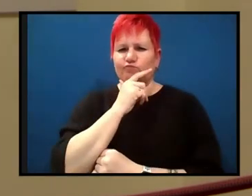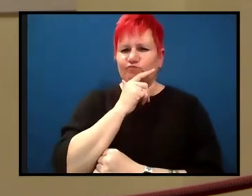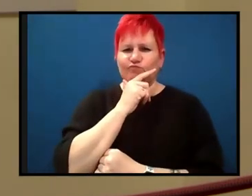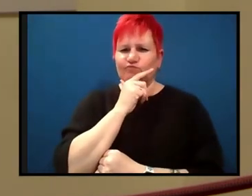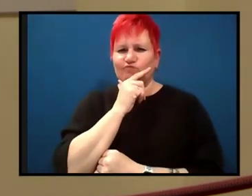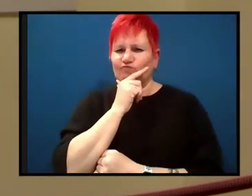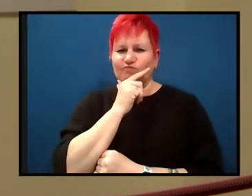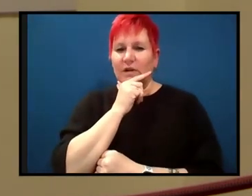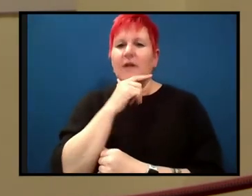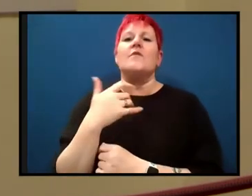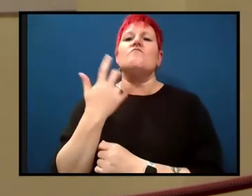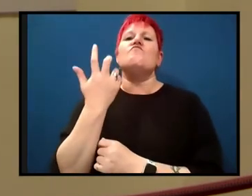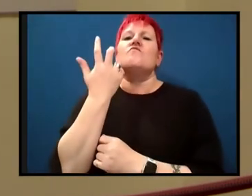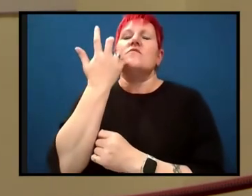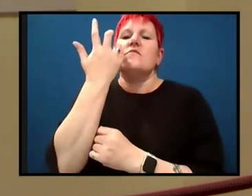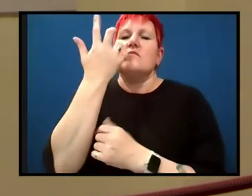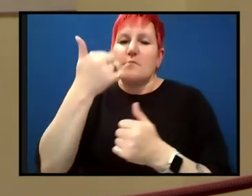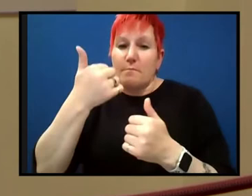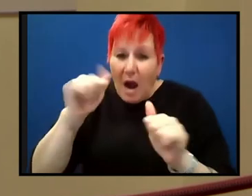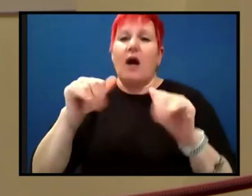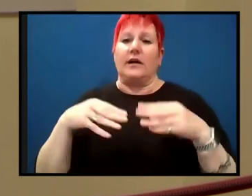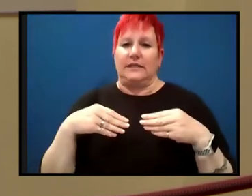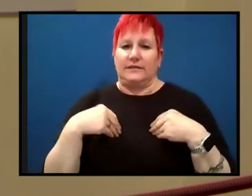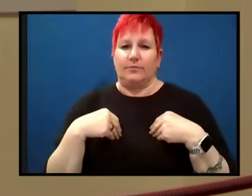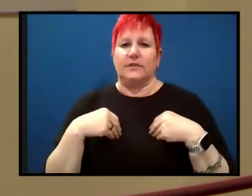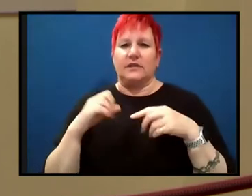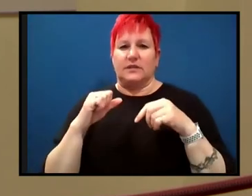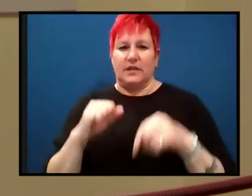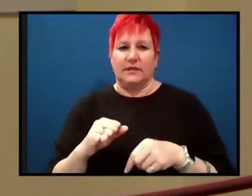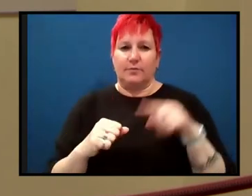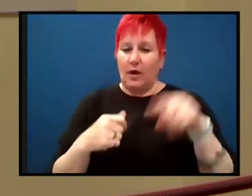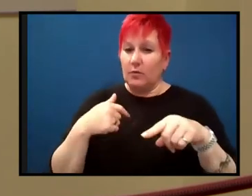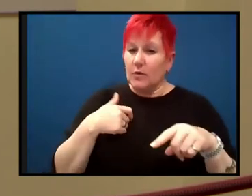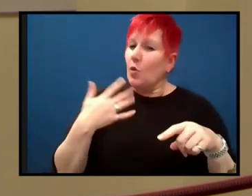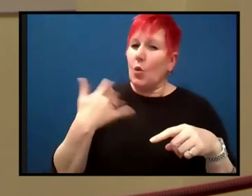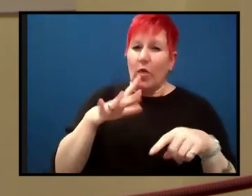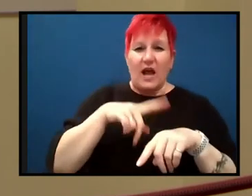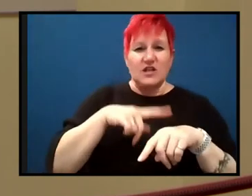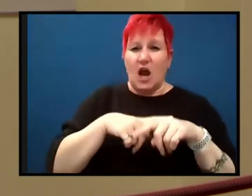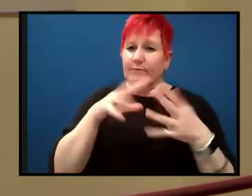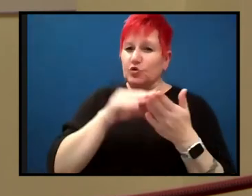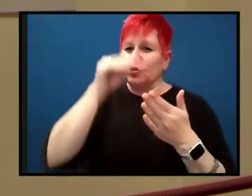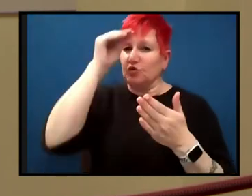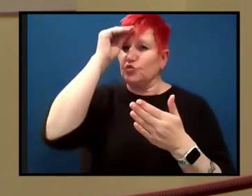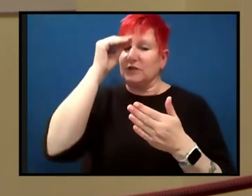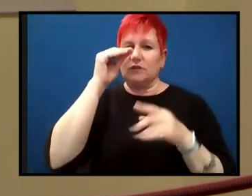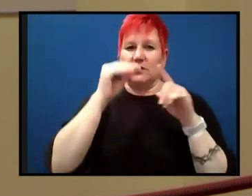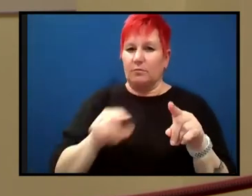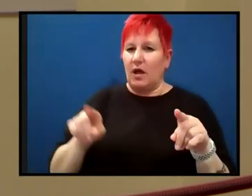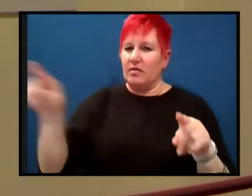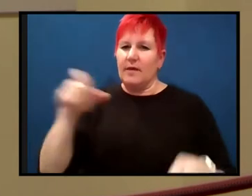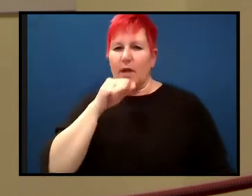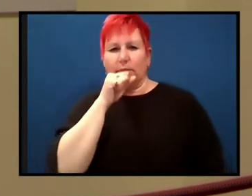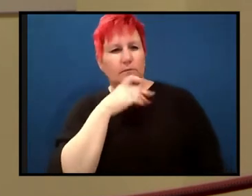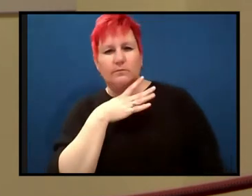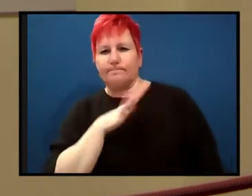accepted it, but, uh, when the weight of evidence proved it, but when we were undergraduates, he was very, very conservative. But